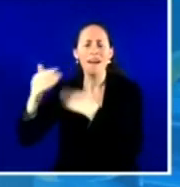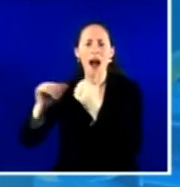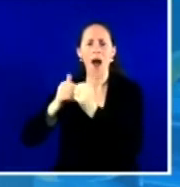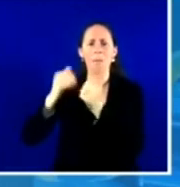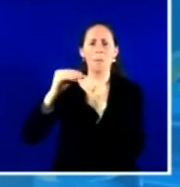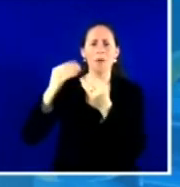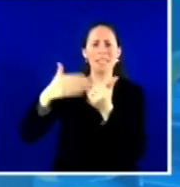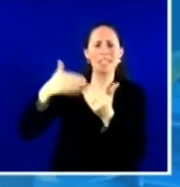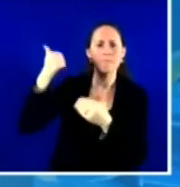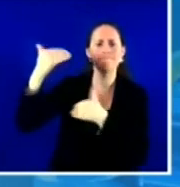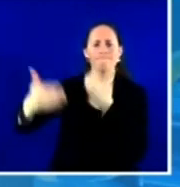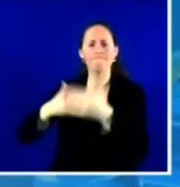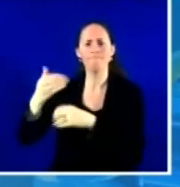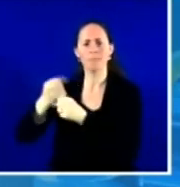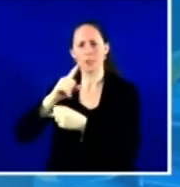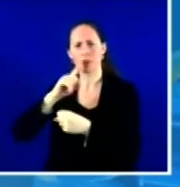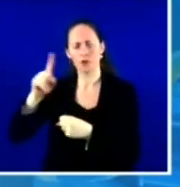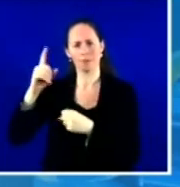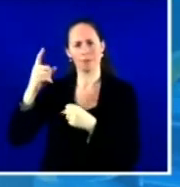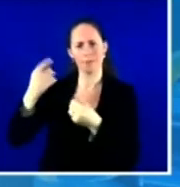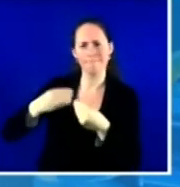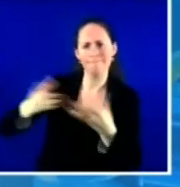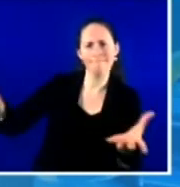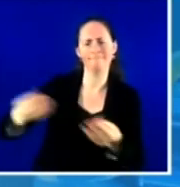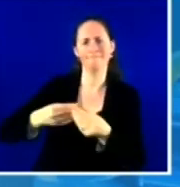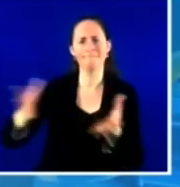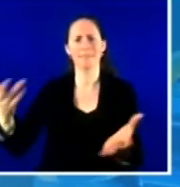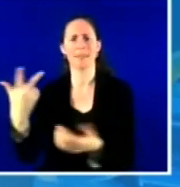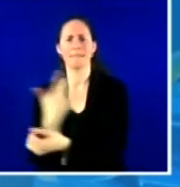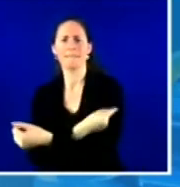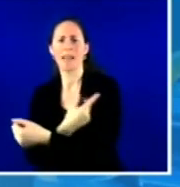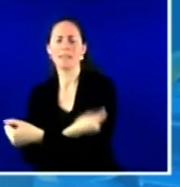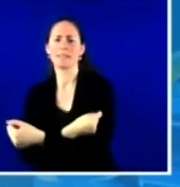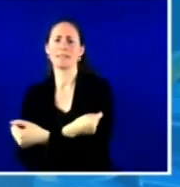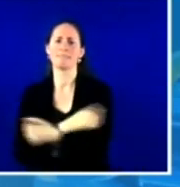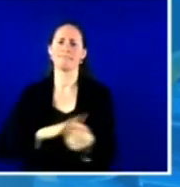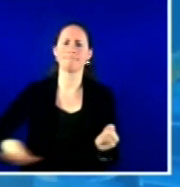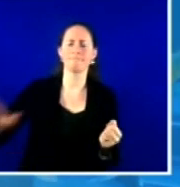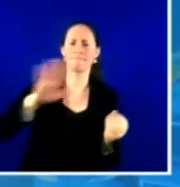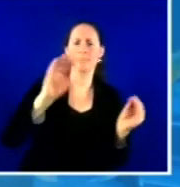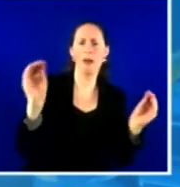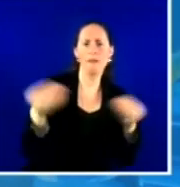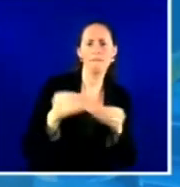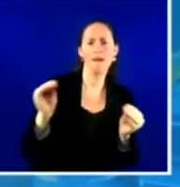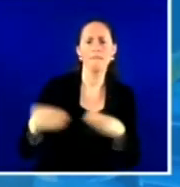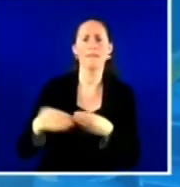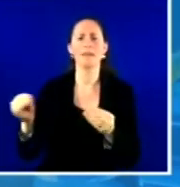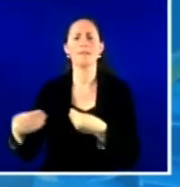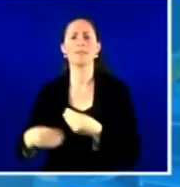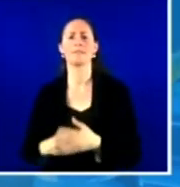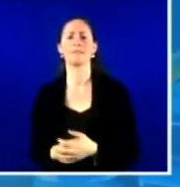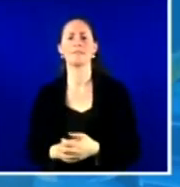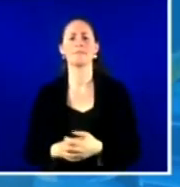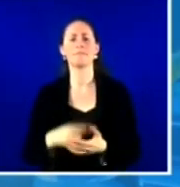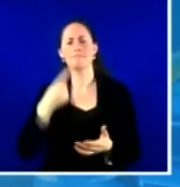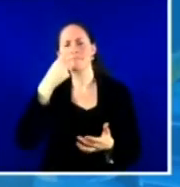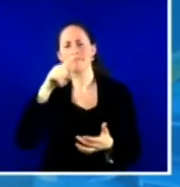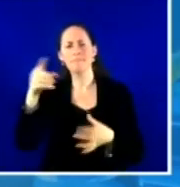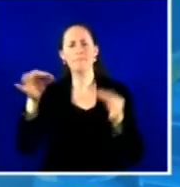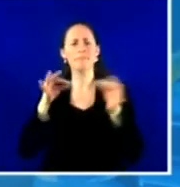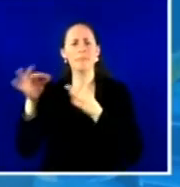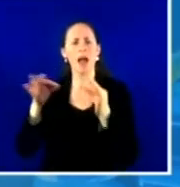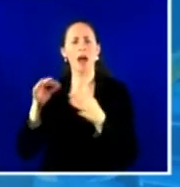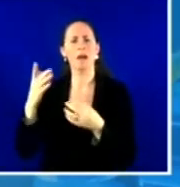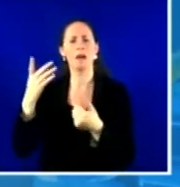vaccines to providers' offices. What are, like, the two or three steps that the Health Department in